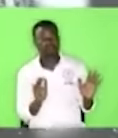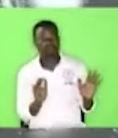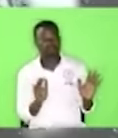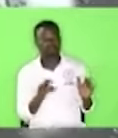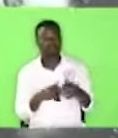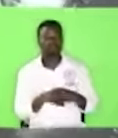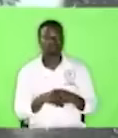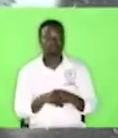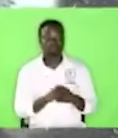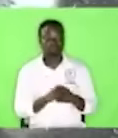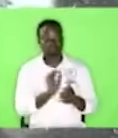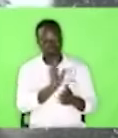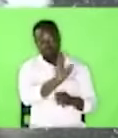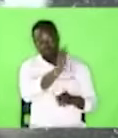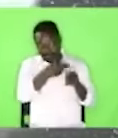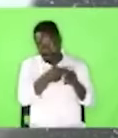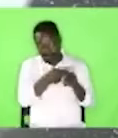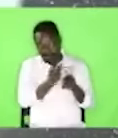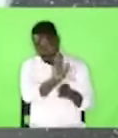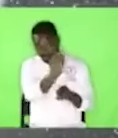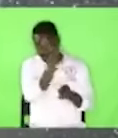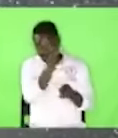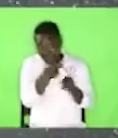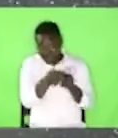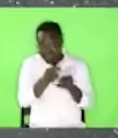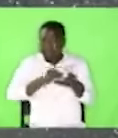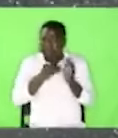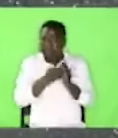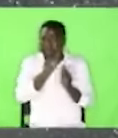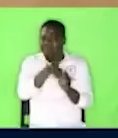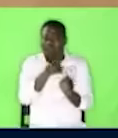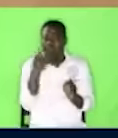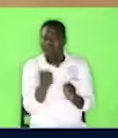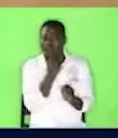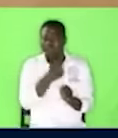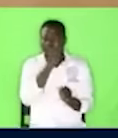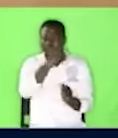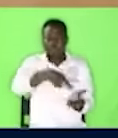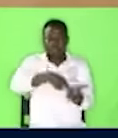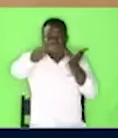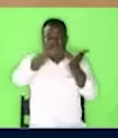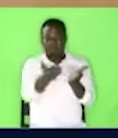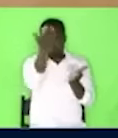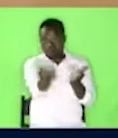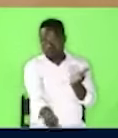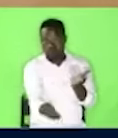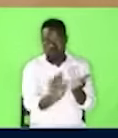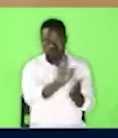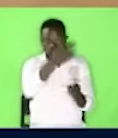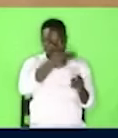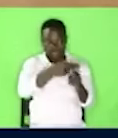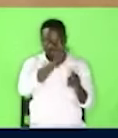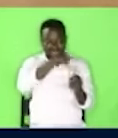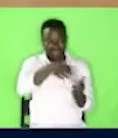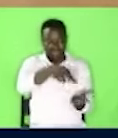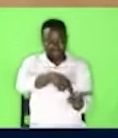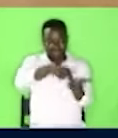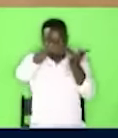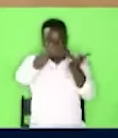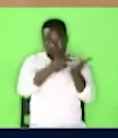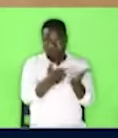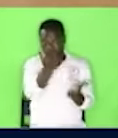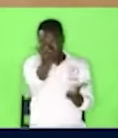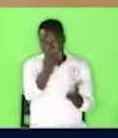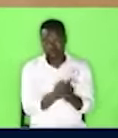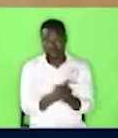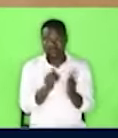Your name will always stand in for you. Your name will always stand in for you. That